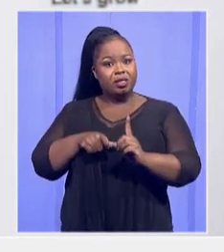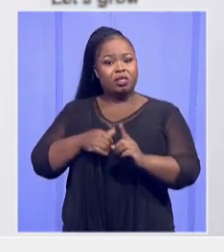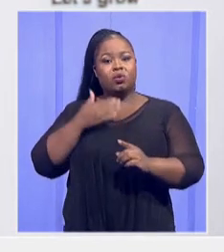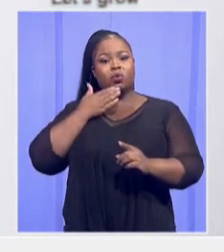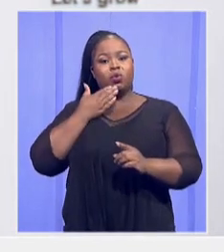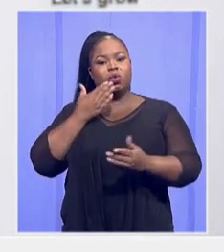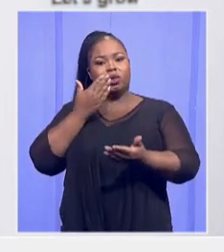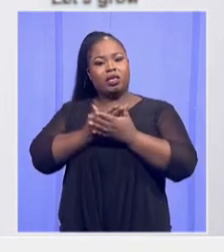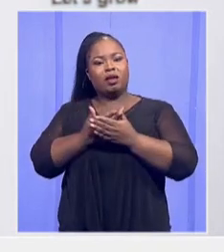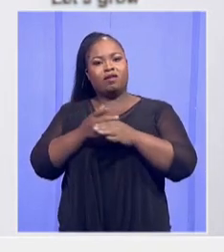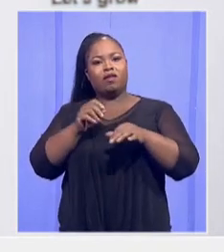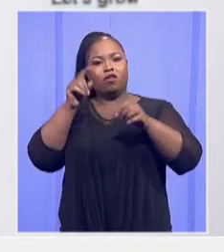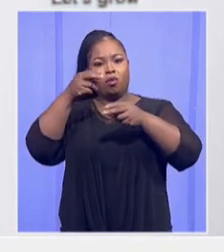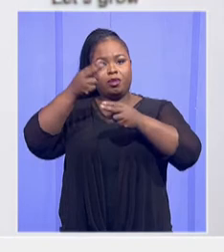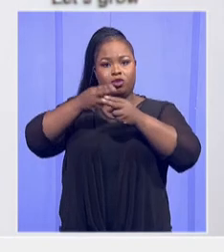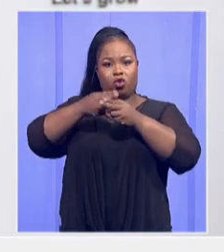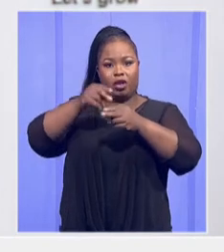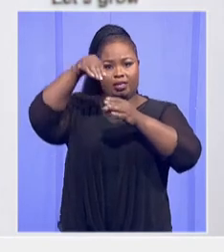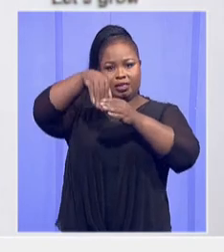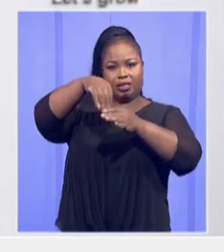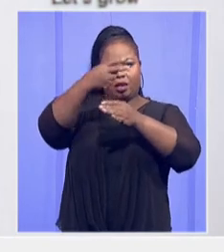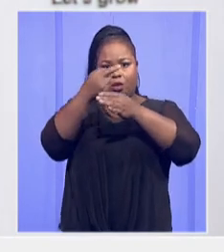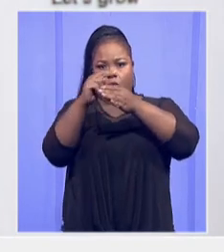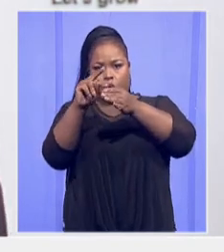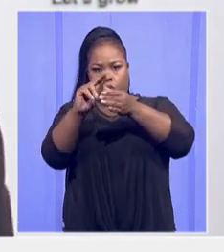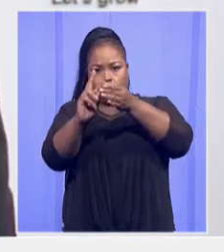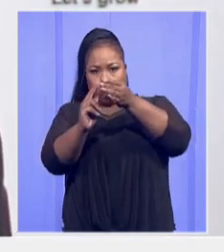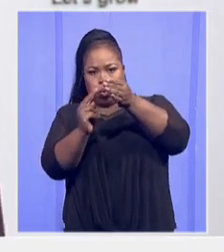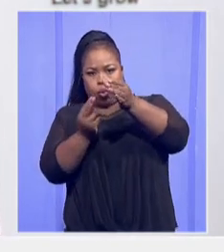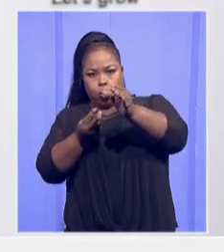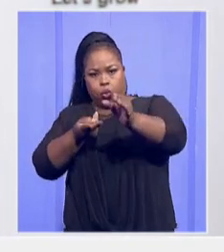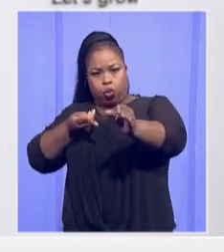pit side of the toilet to the back of the toilet.